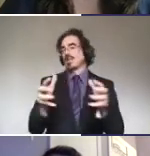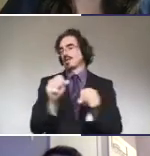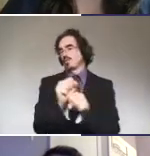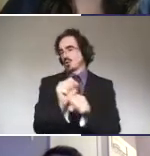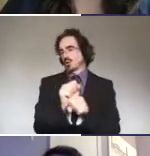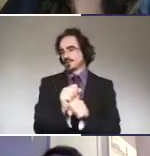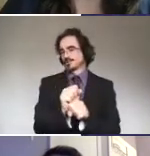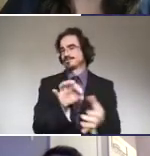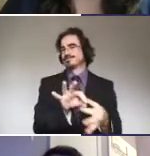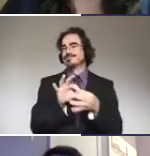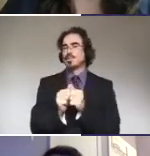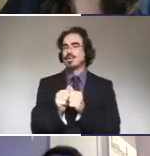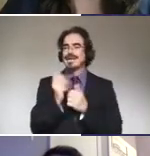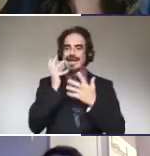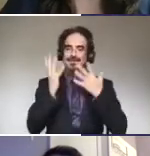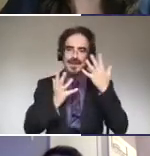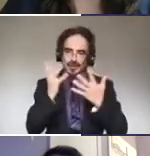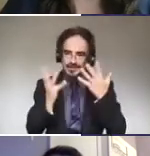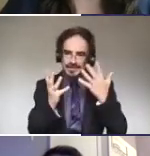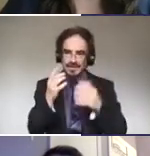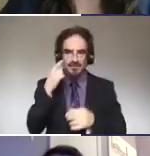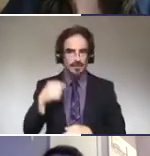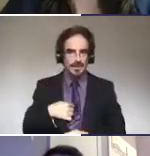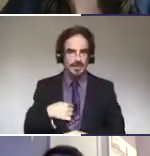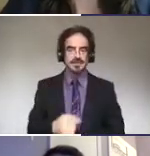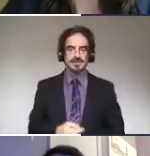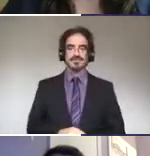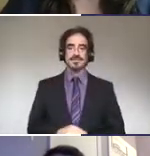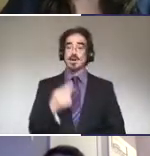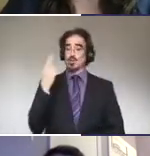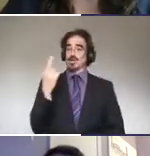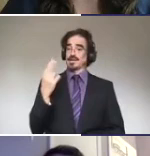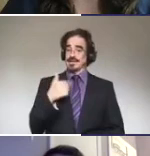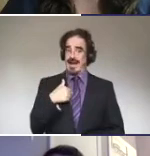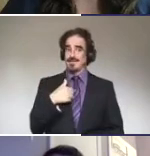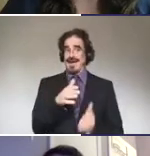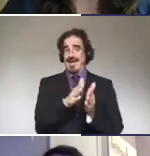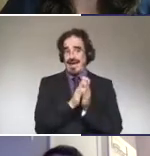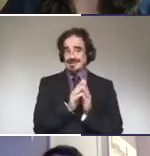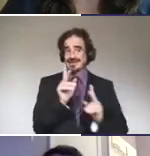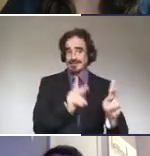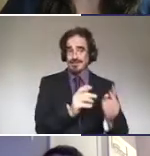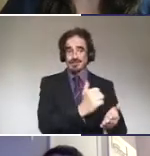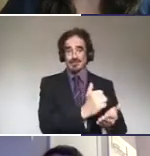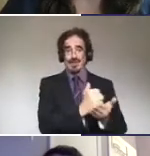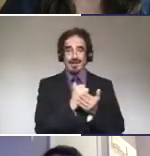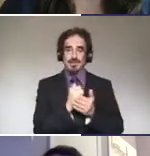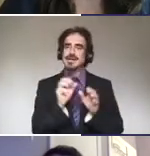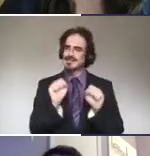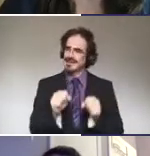embarrassing aspect, realizing I am asking people for help. That can be hard sometimes.